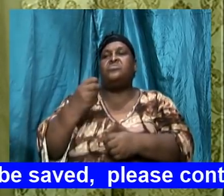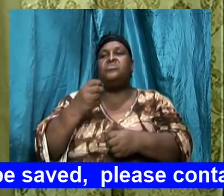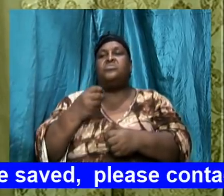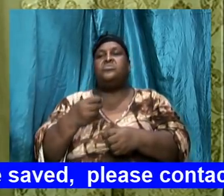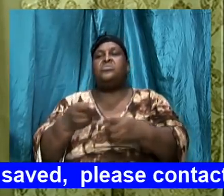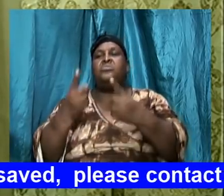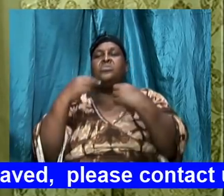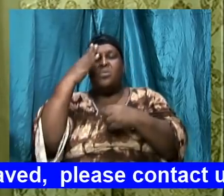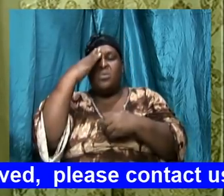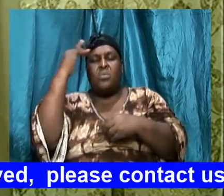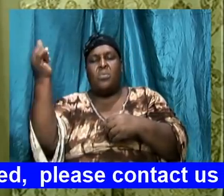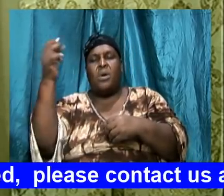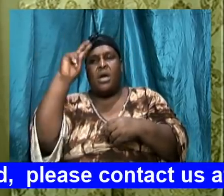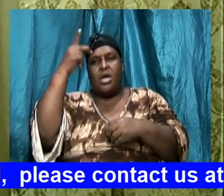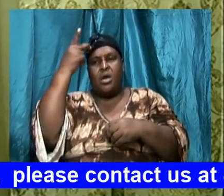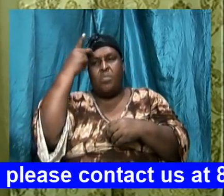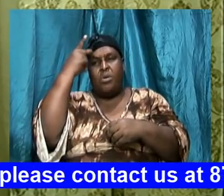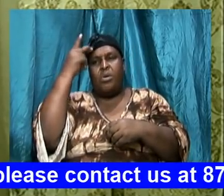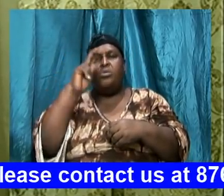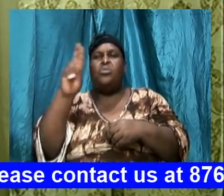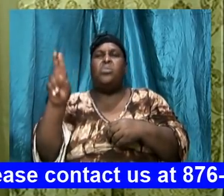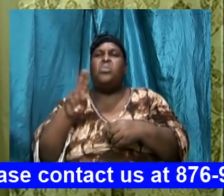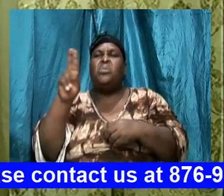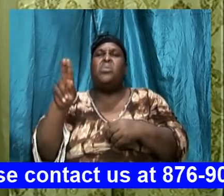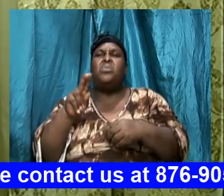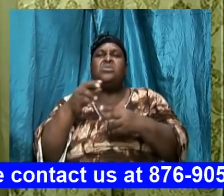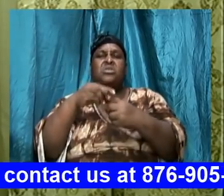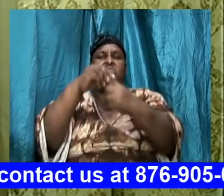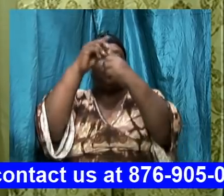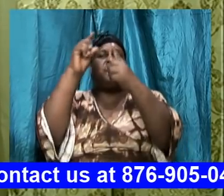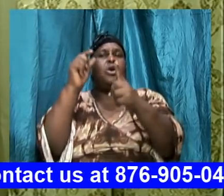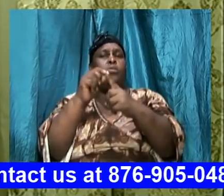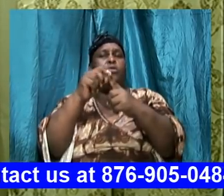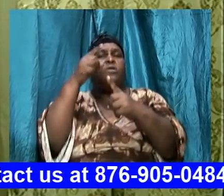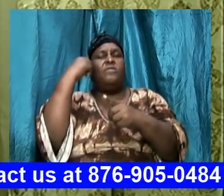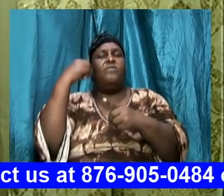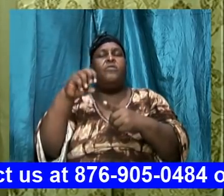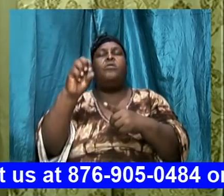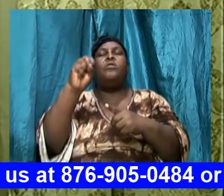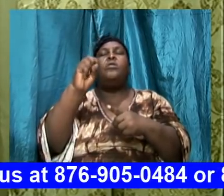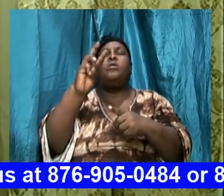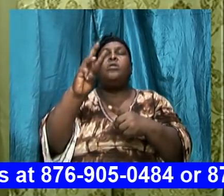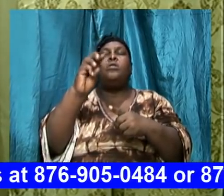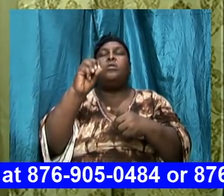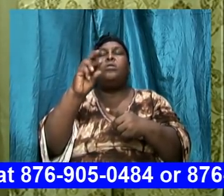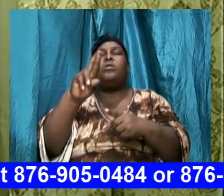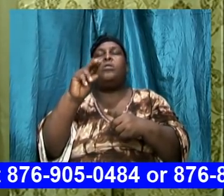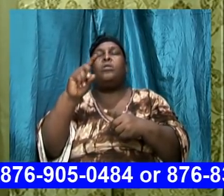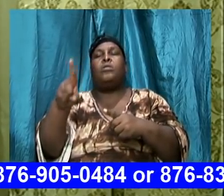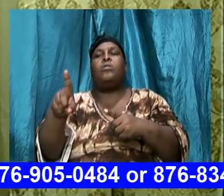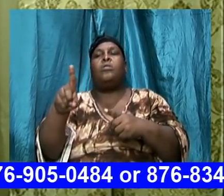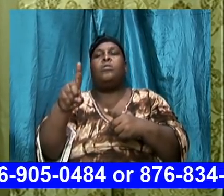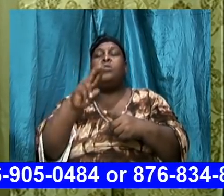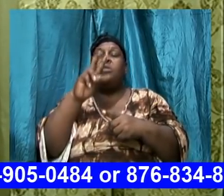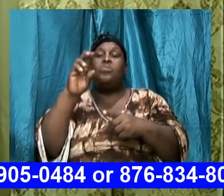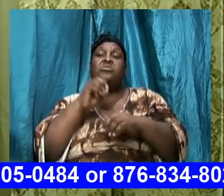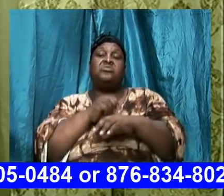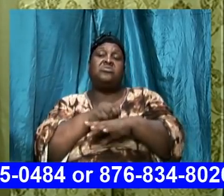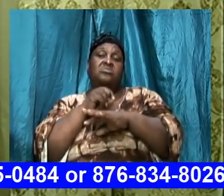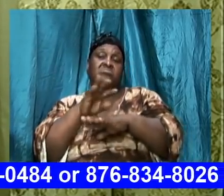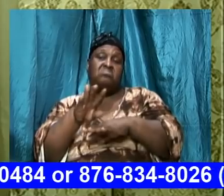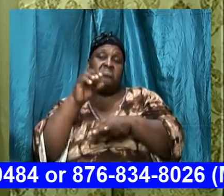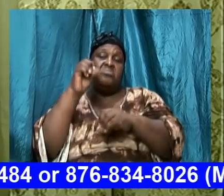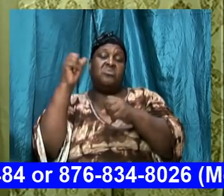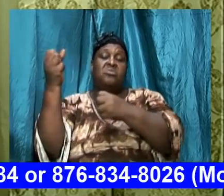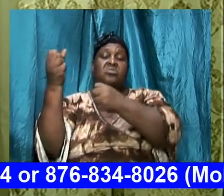used the particular word for the sword that he used in that scripture he was sending us a strong